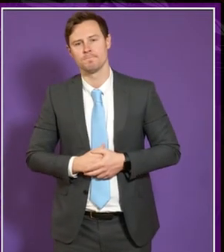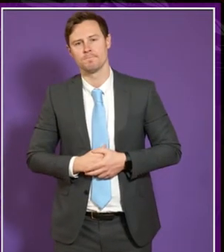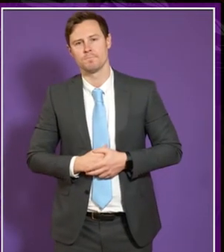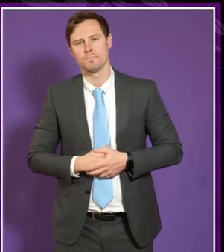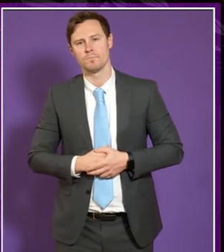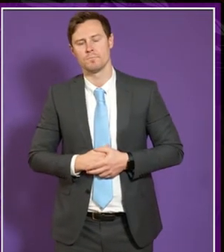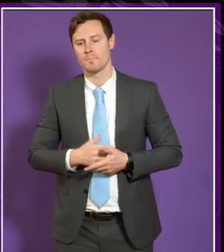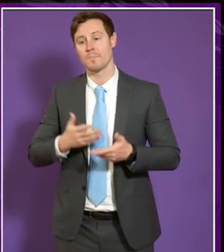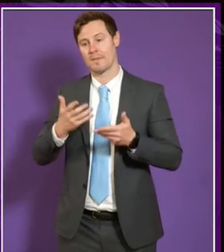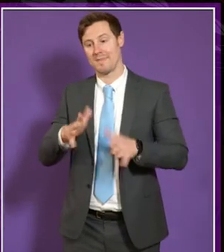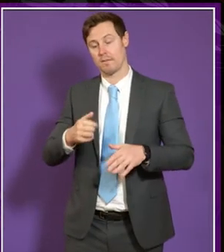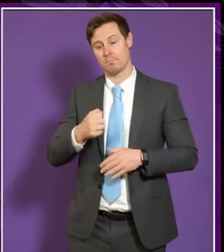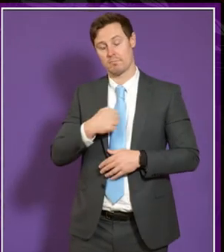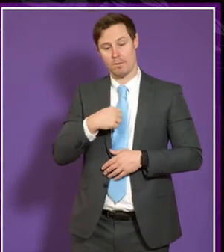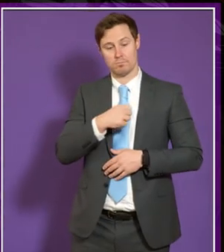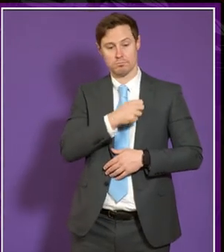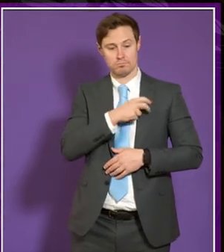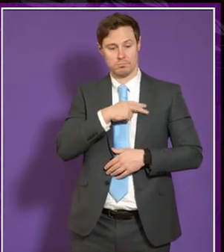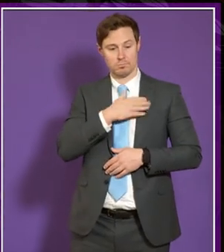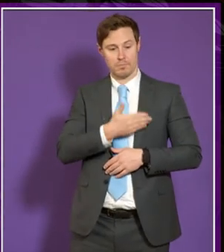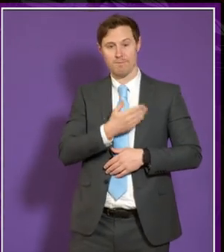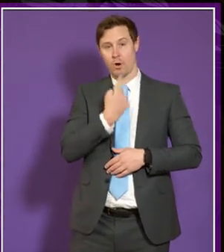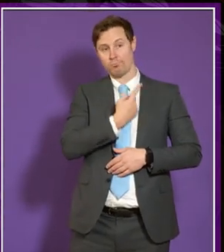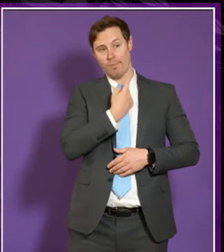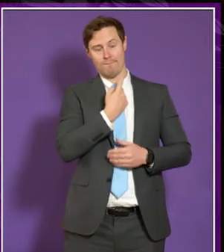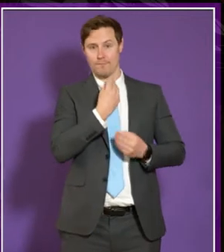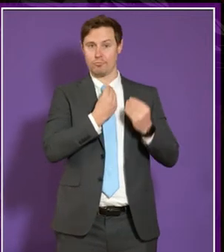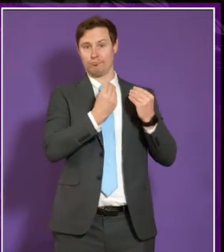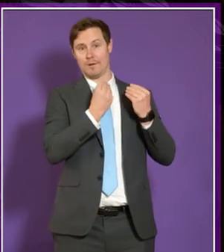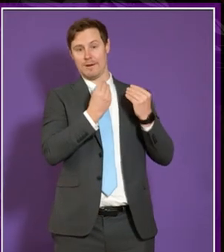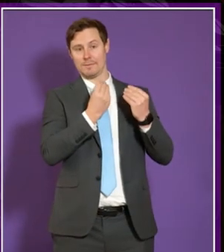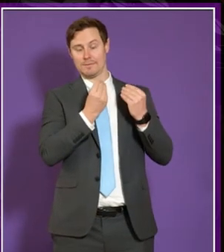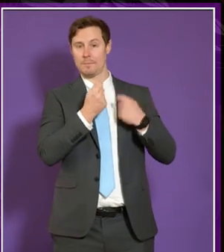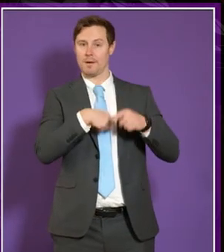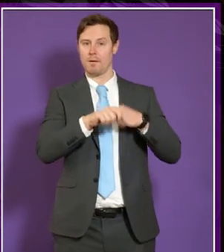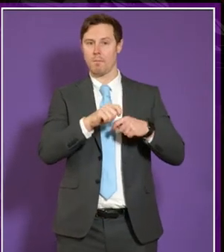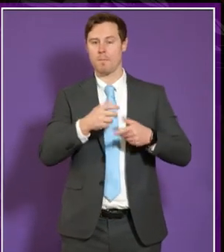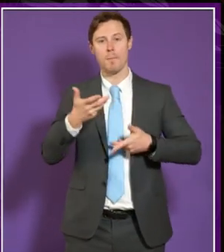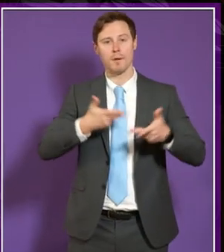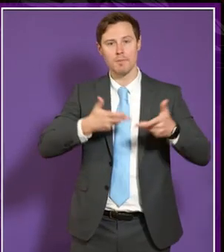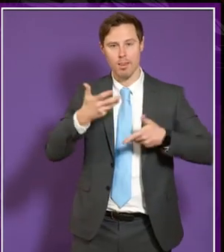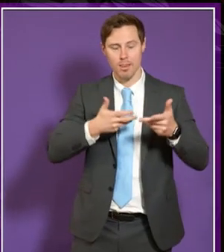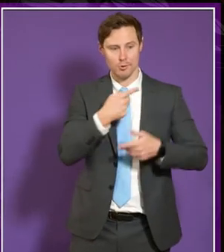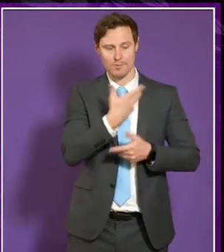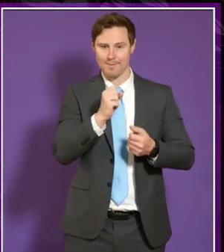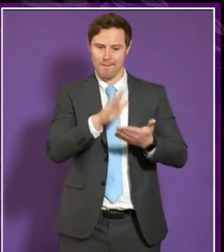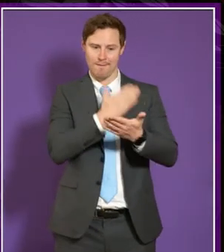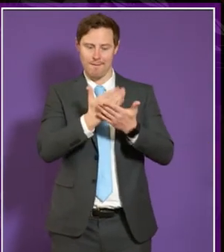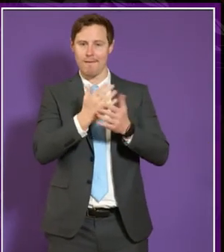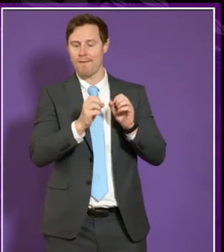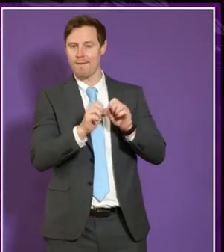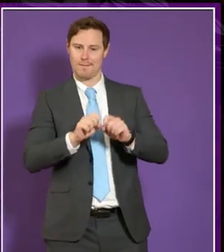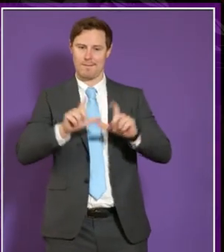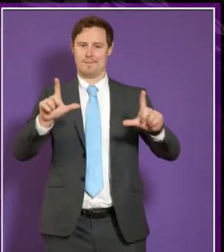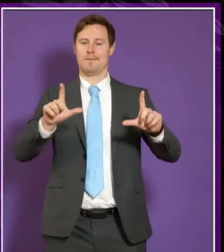member of staff that um sort of training herself and become bsl and she now has a video on the website